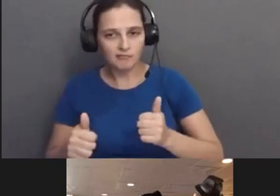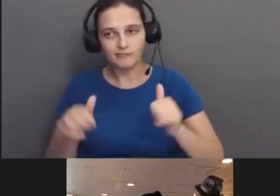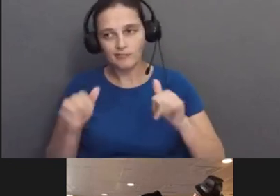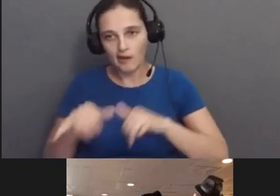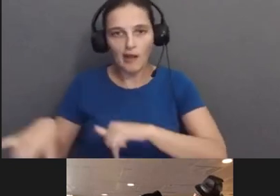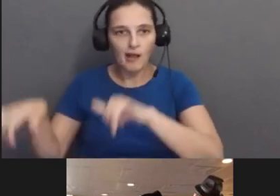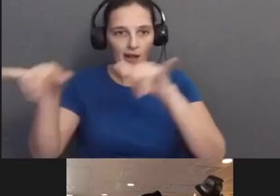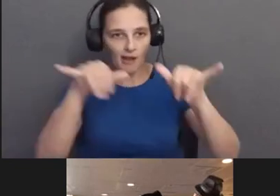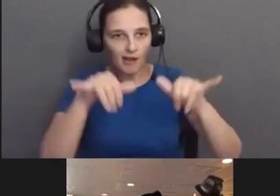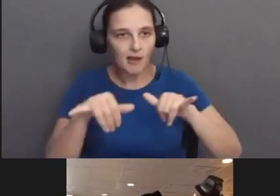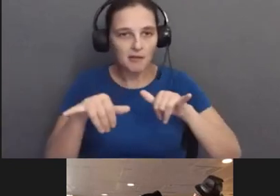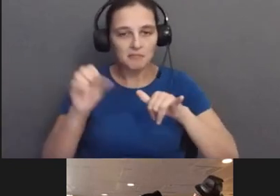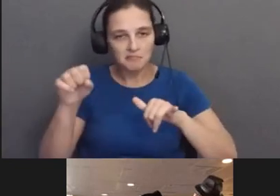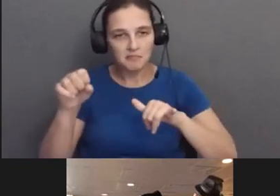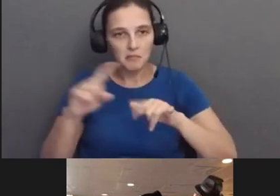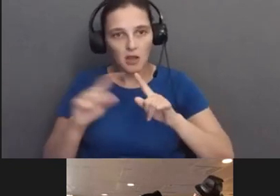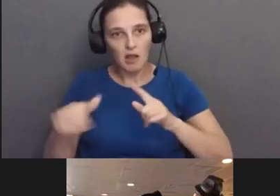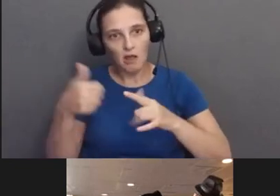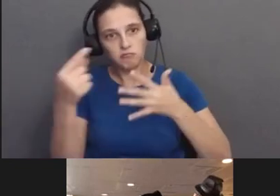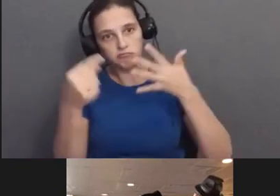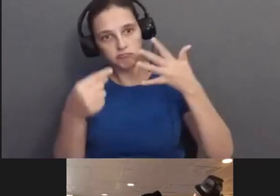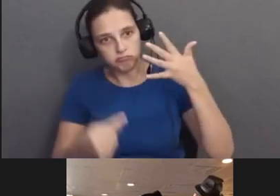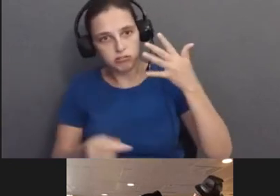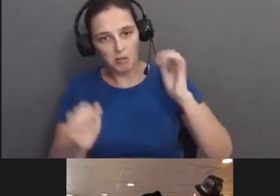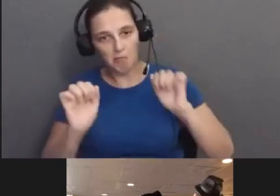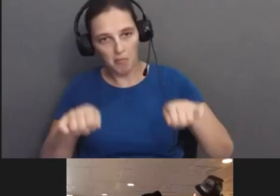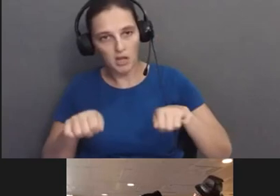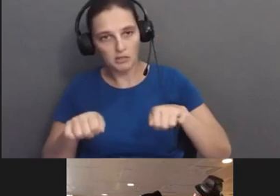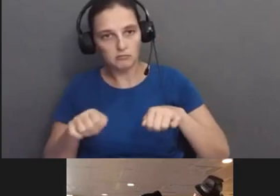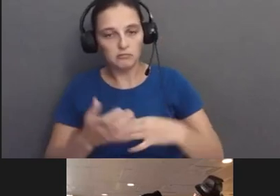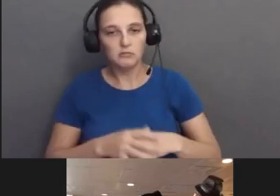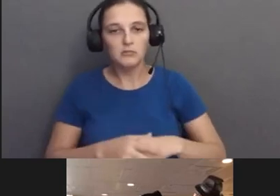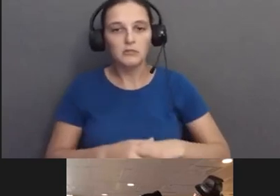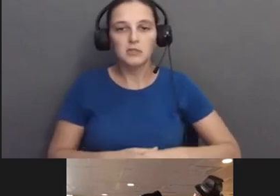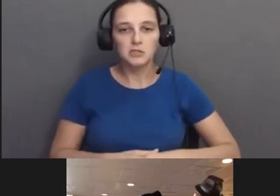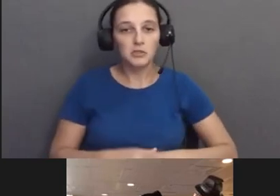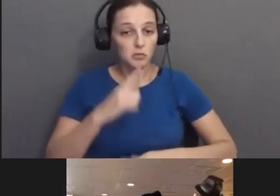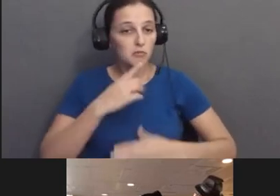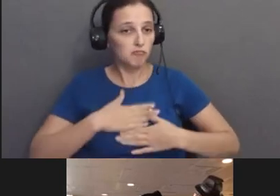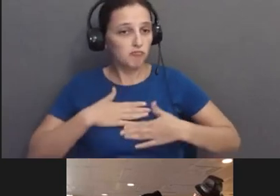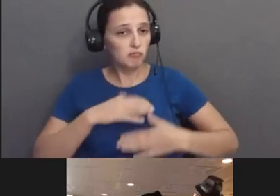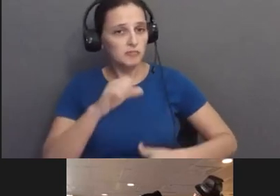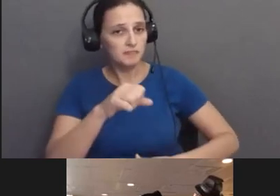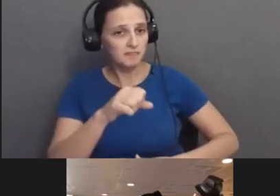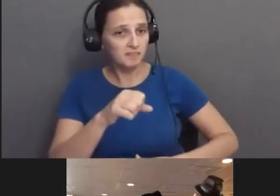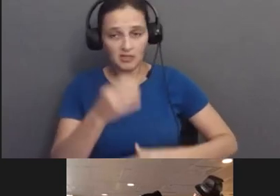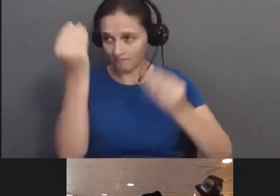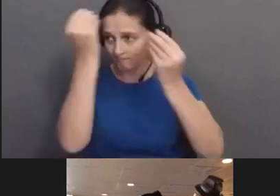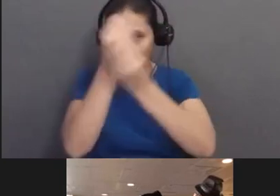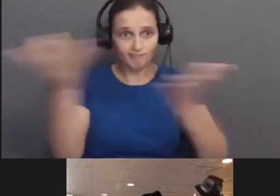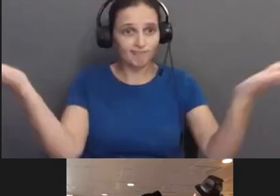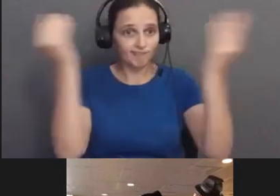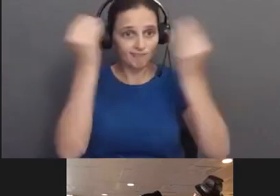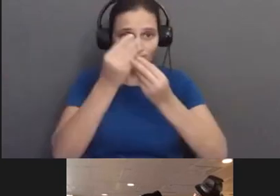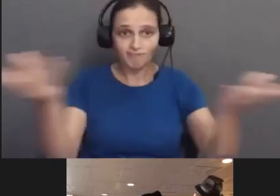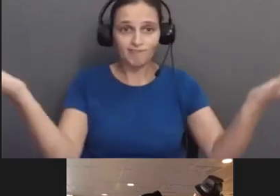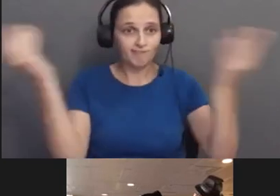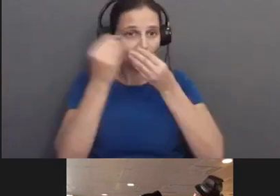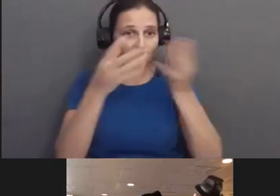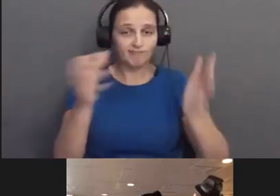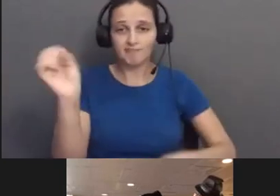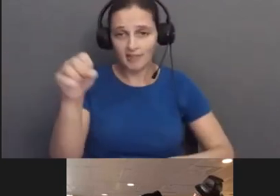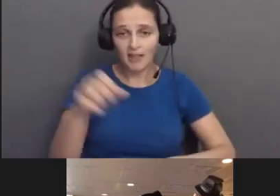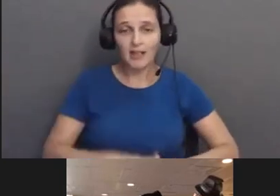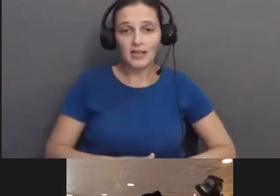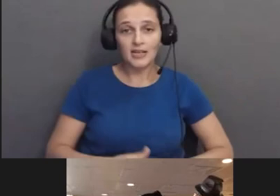kids with CMB, but there's a lot of other things, too. So, yeah, I appreciate it. Let people know, spread the word. I usually say at